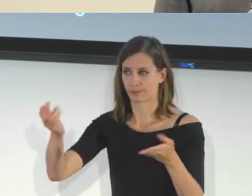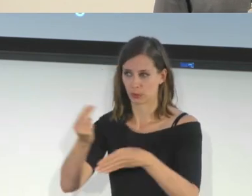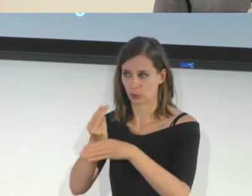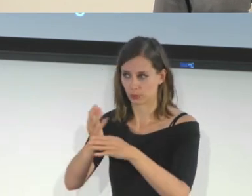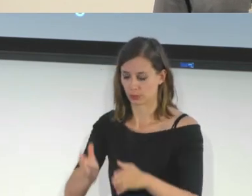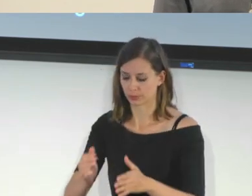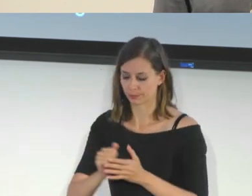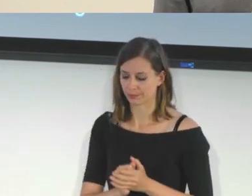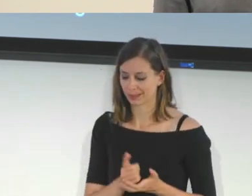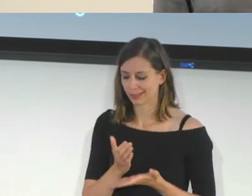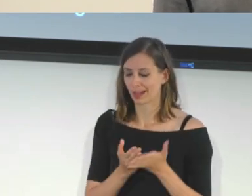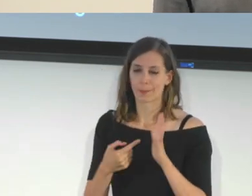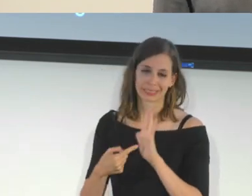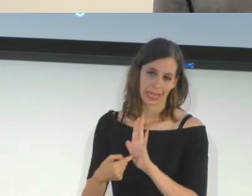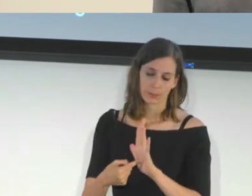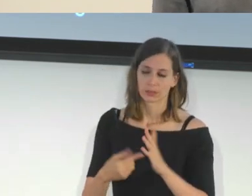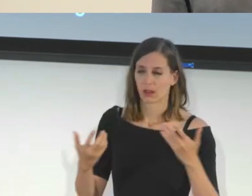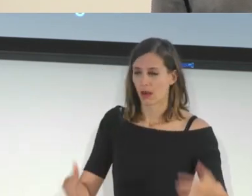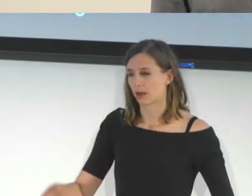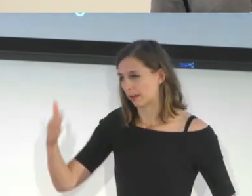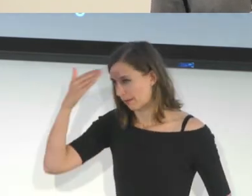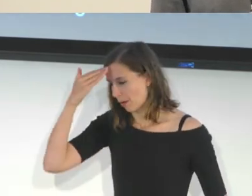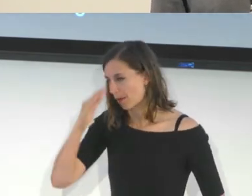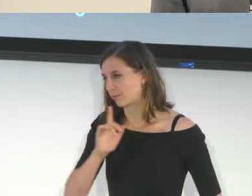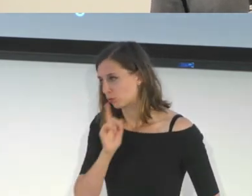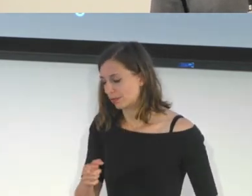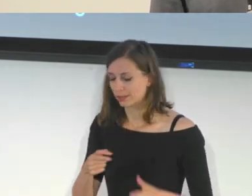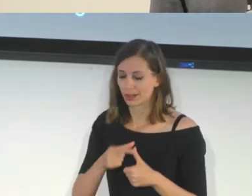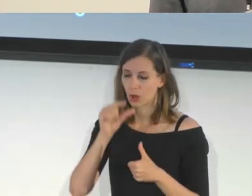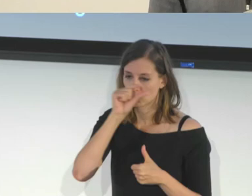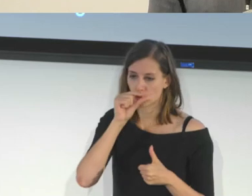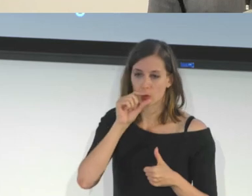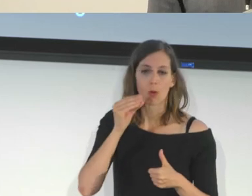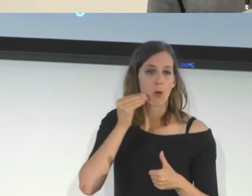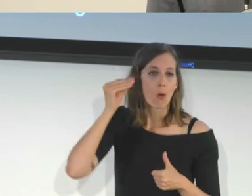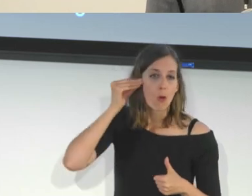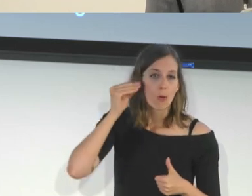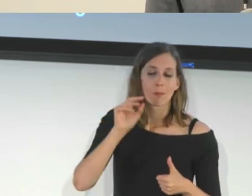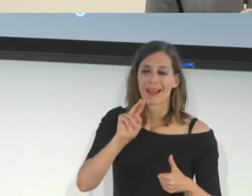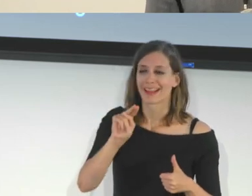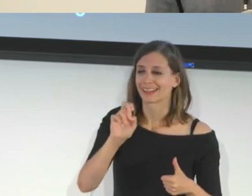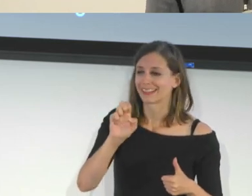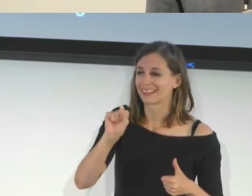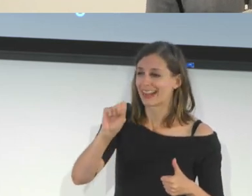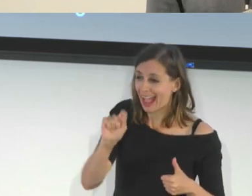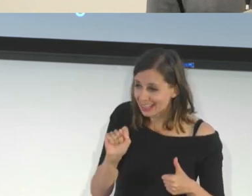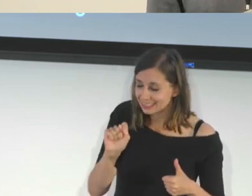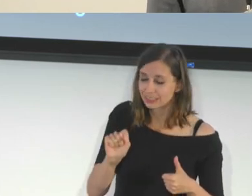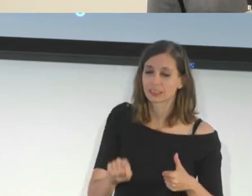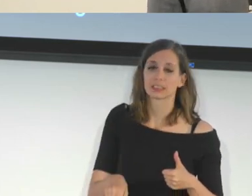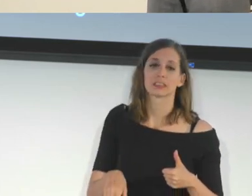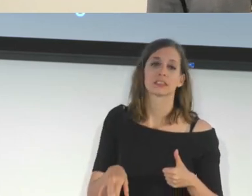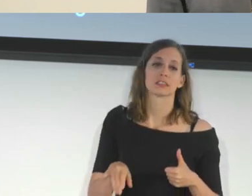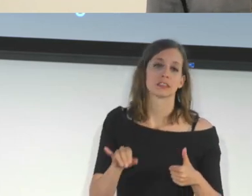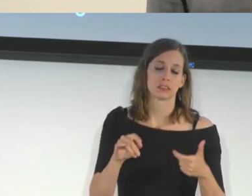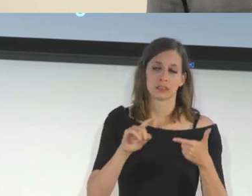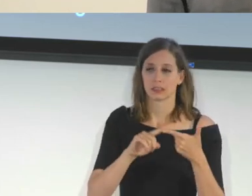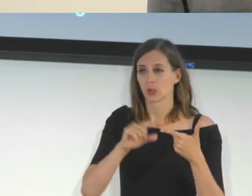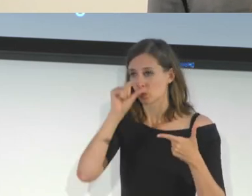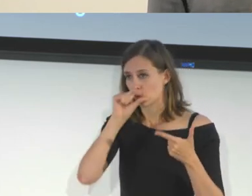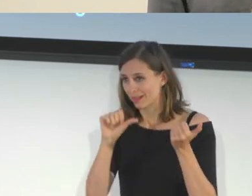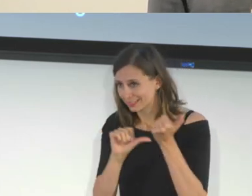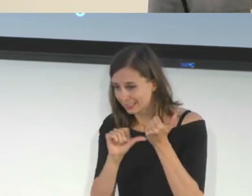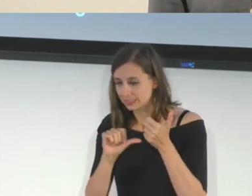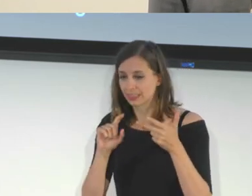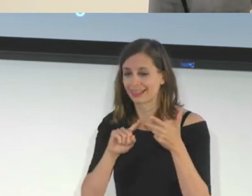speakers, we're all probably familiar with many of these, but Google Home or Google Nest, those incorporate the Google Assistant, the Amazon